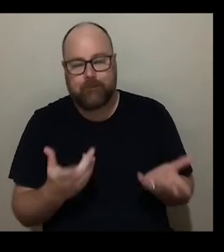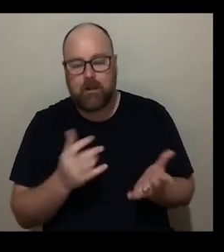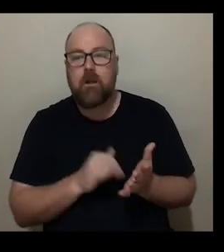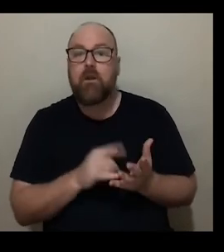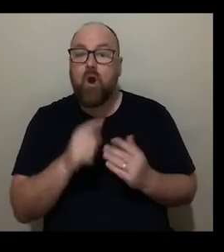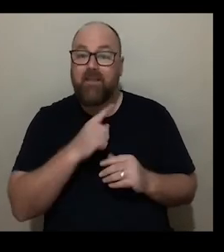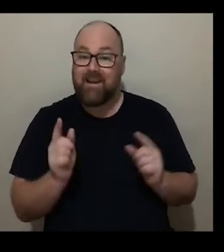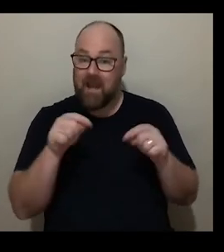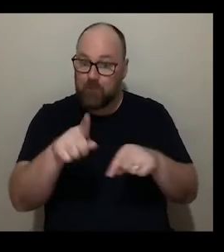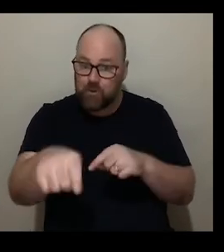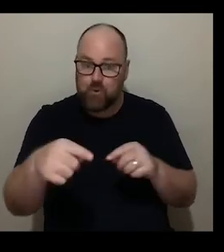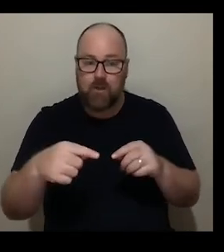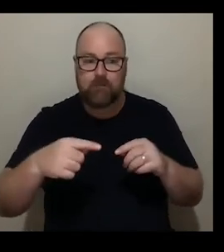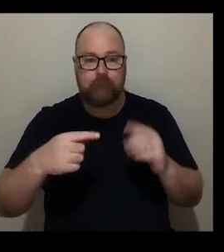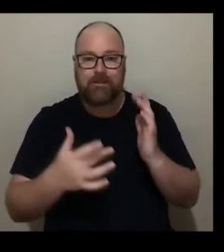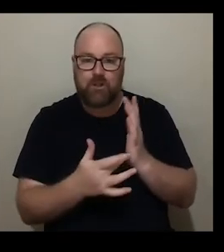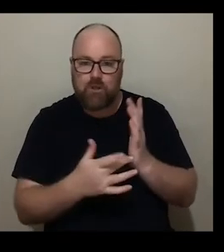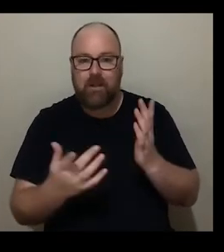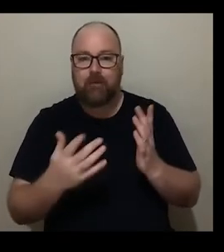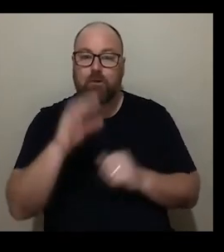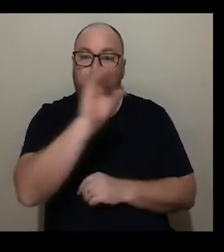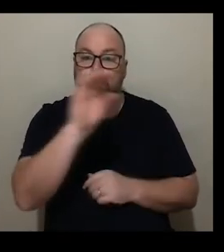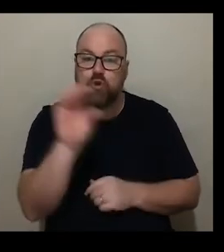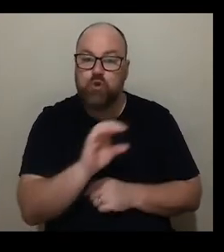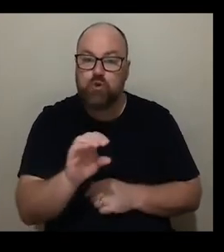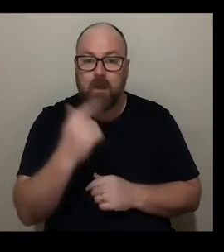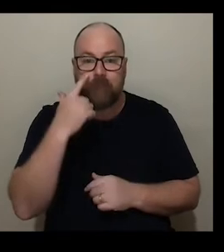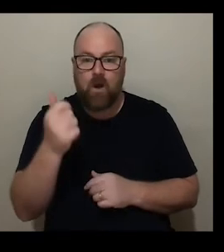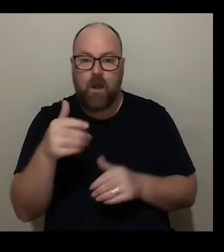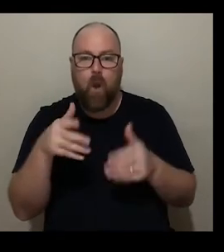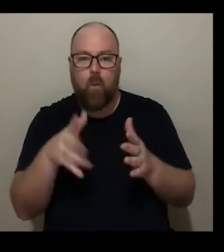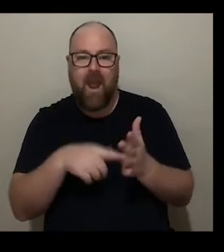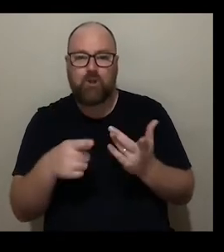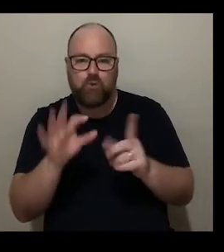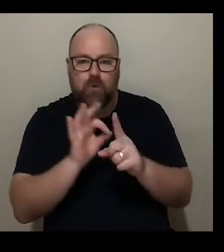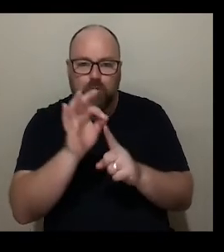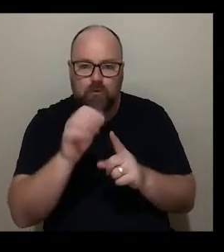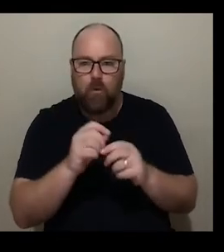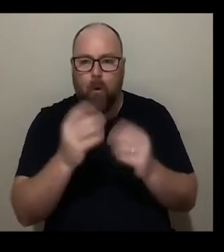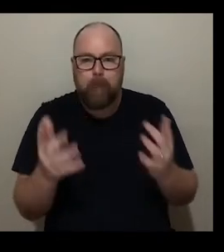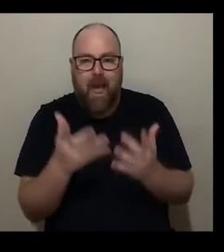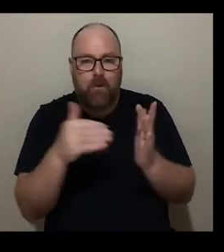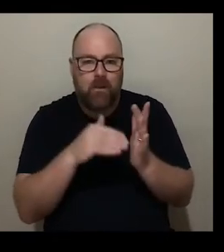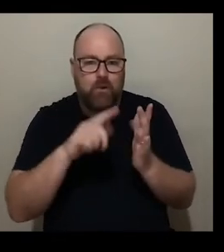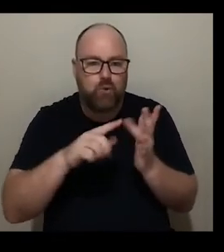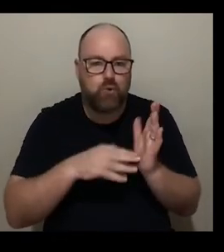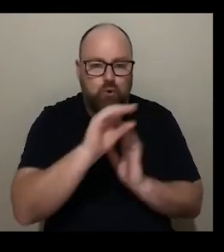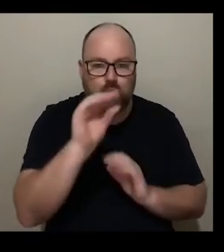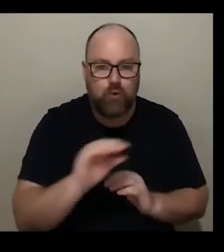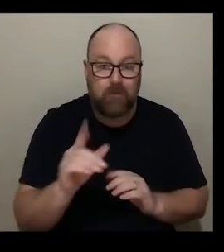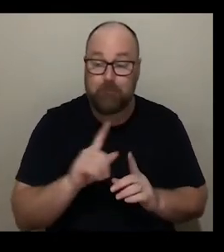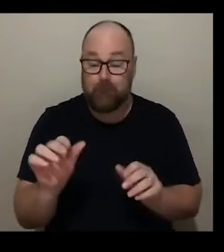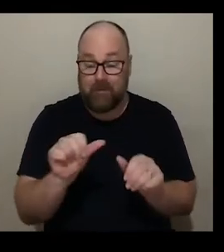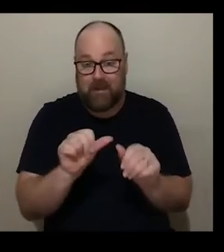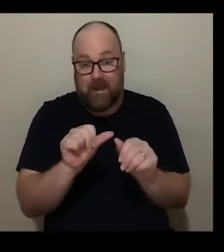technology and platforms like zoom which we all know and love and find ways to flip that and find ways to play with that it's been really